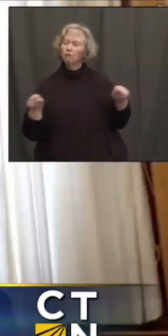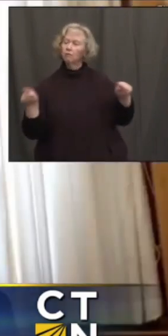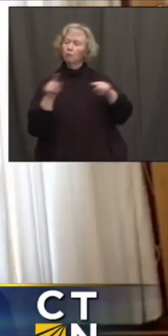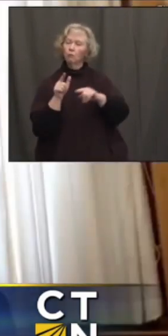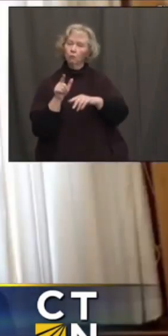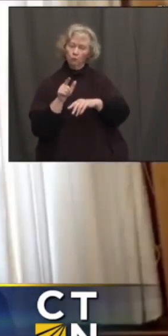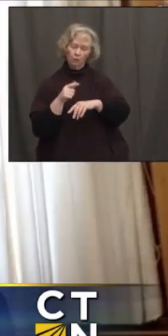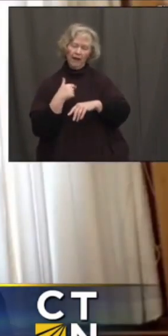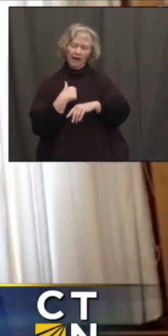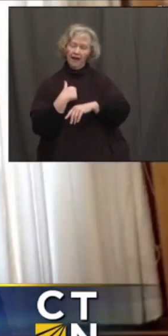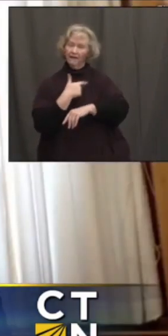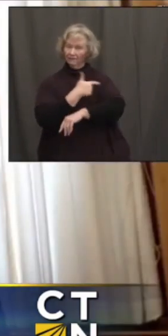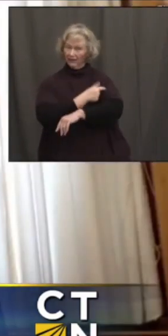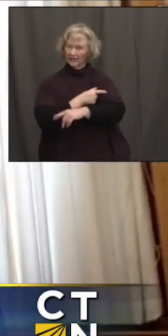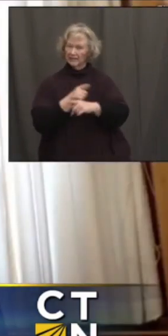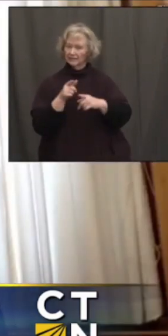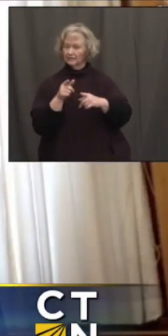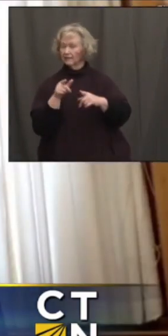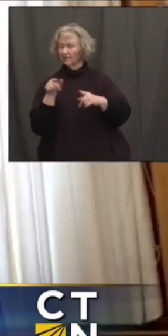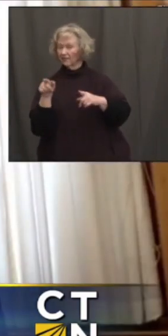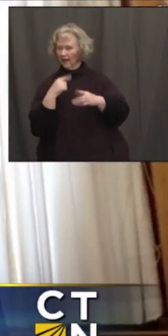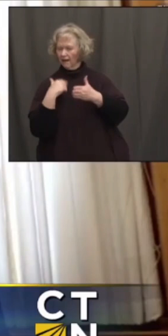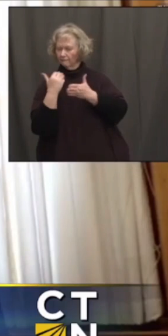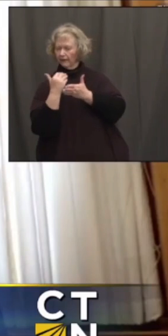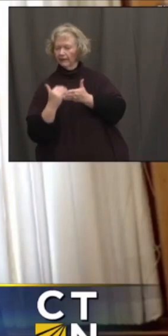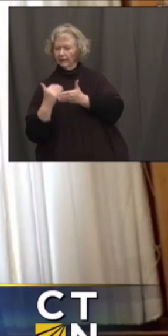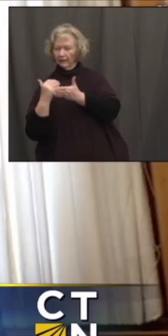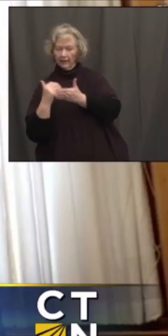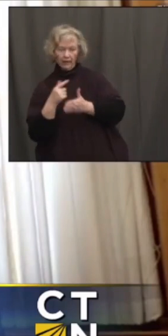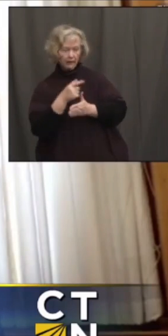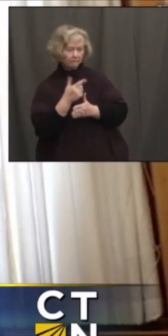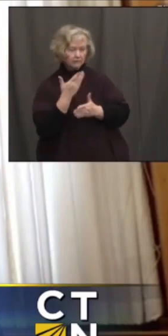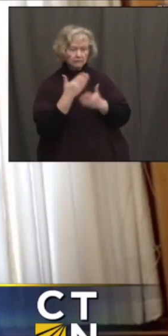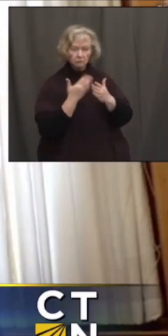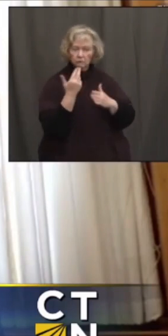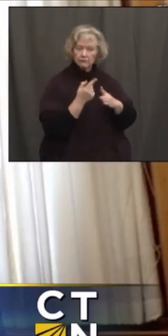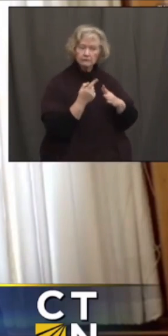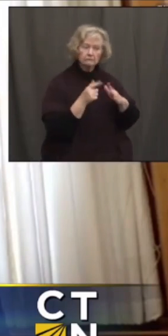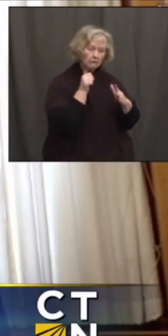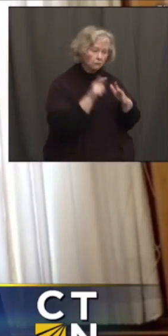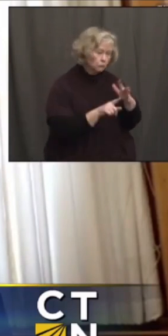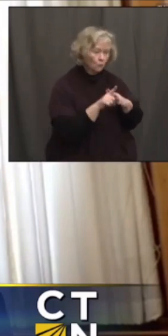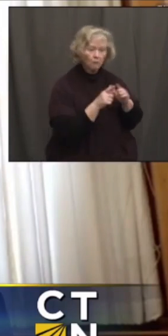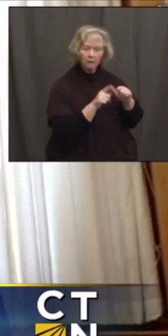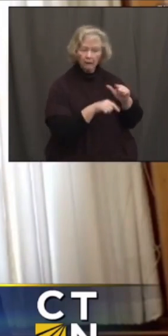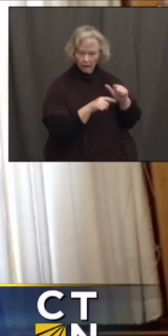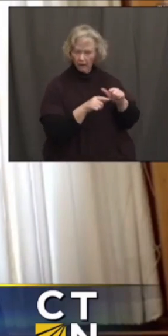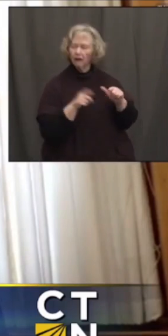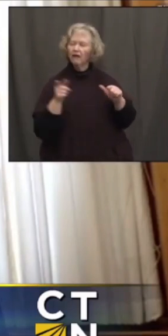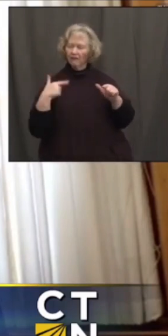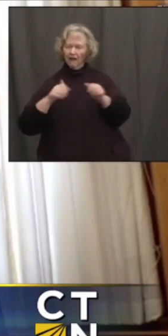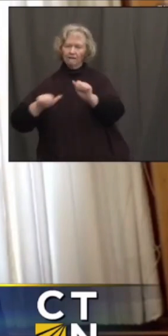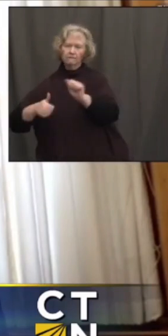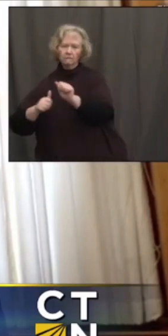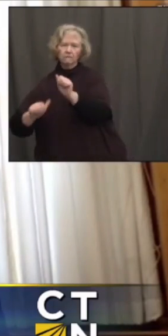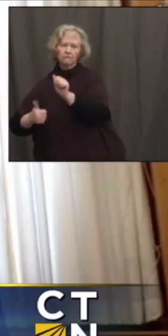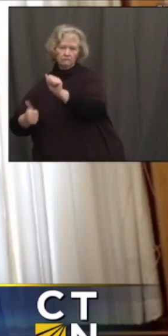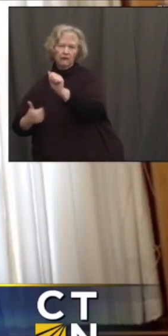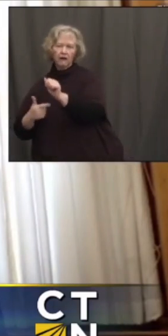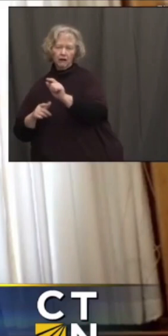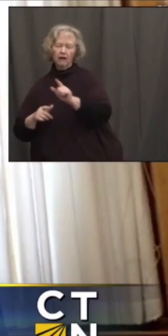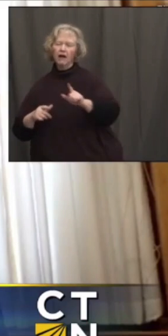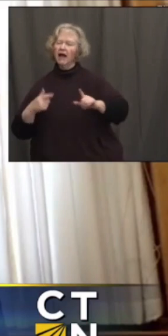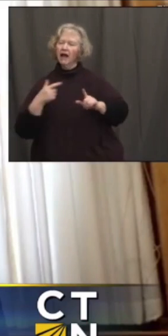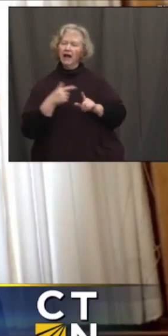standby lists of other eligible people that they can fill any slots that come available. And as they get towards the end of the day, they're very careful about not opening